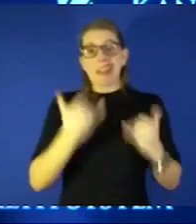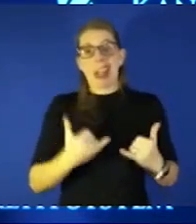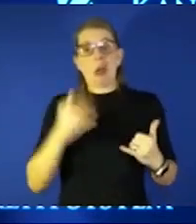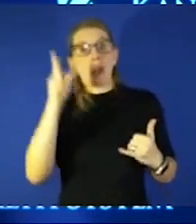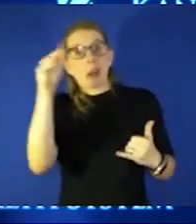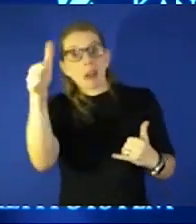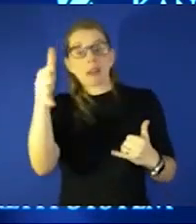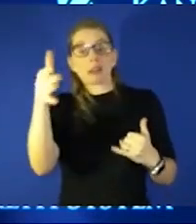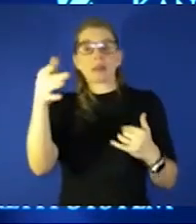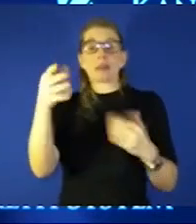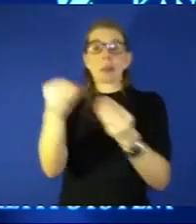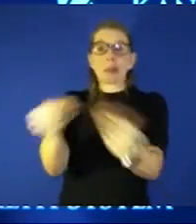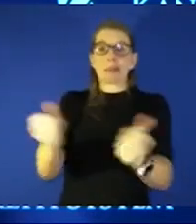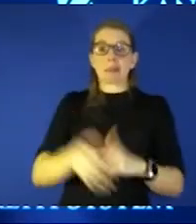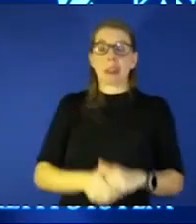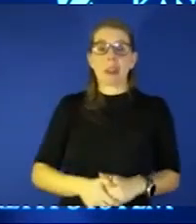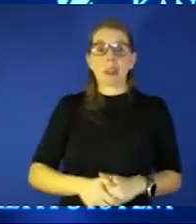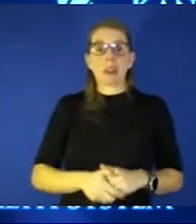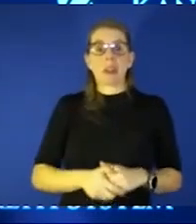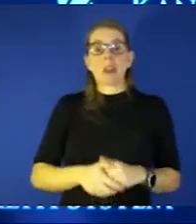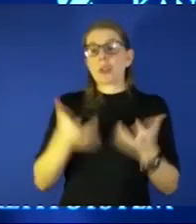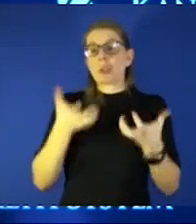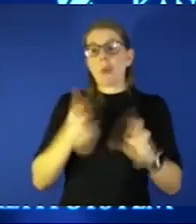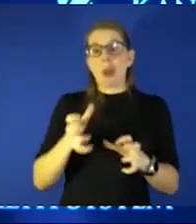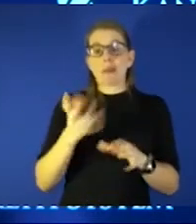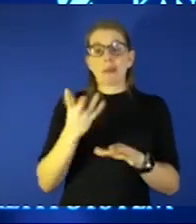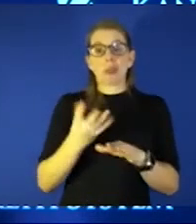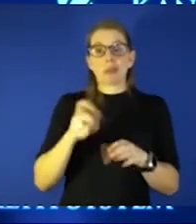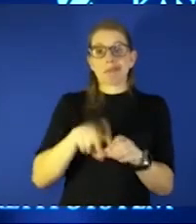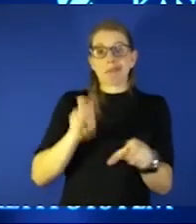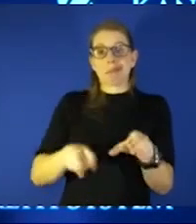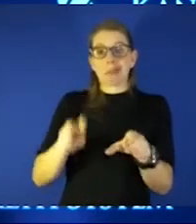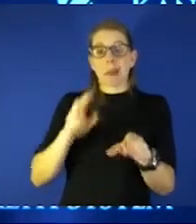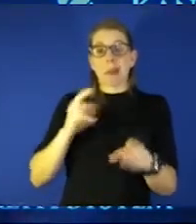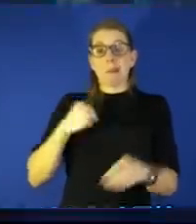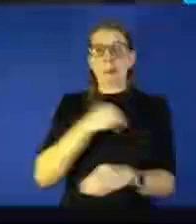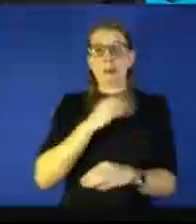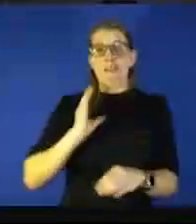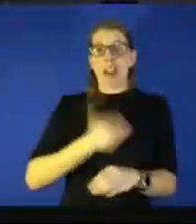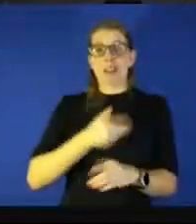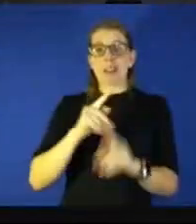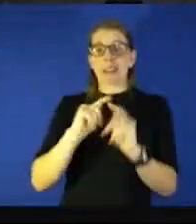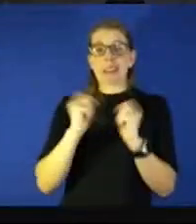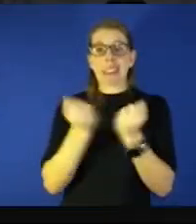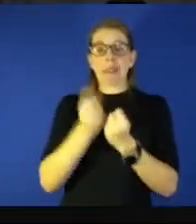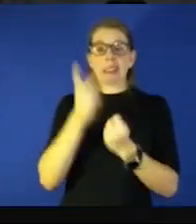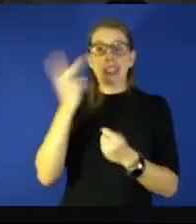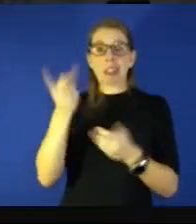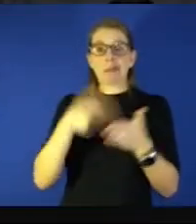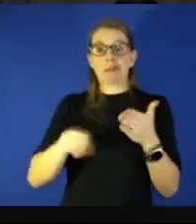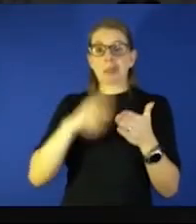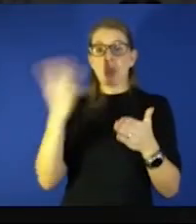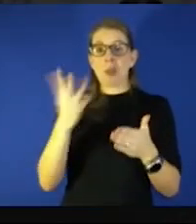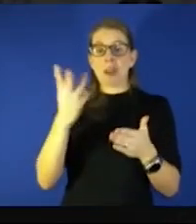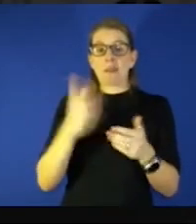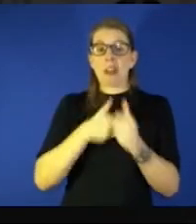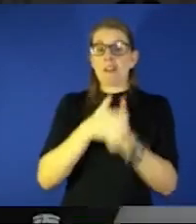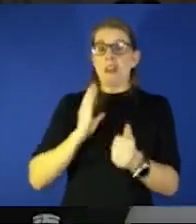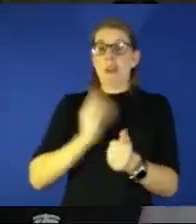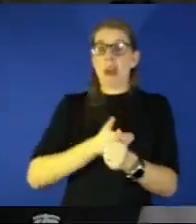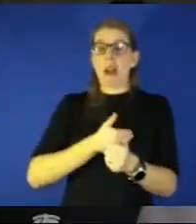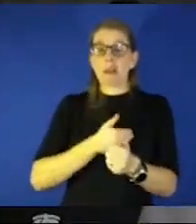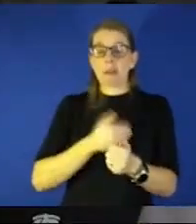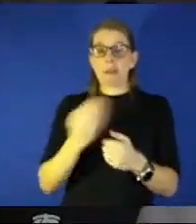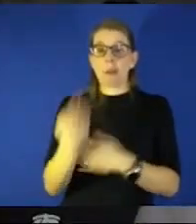want to lose any member of our team we'll see you next wednesday subscribe to our morning medical update and